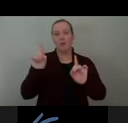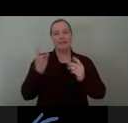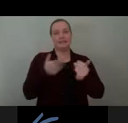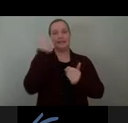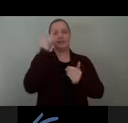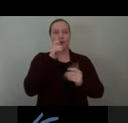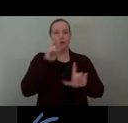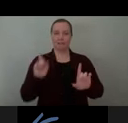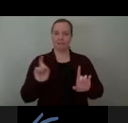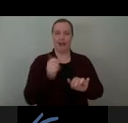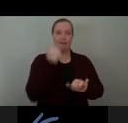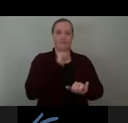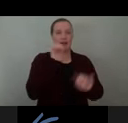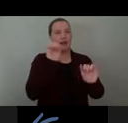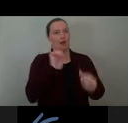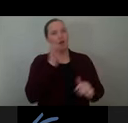Next slide.